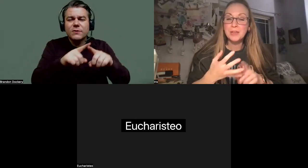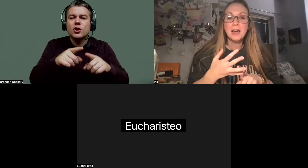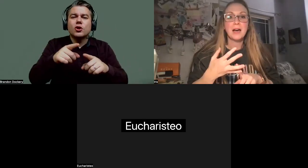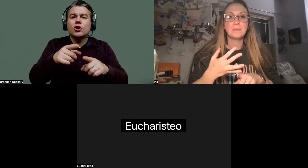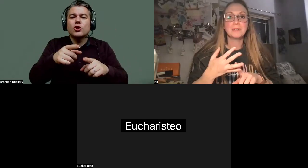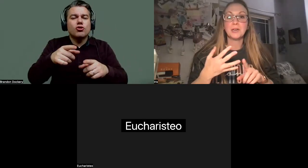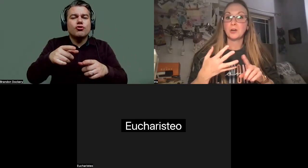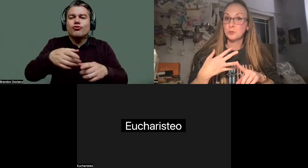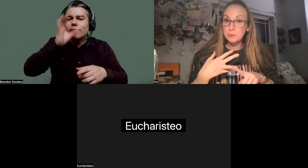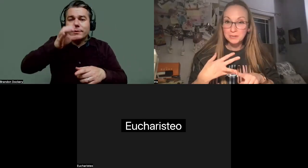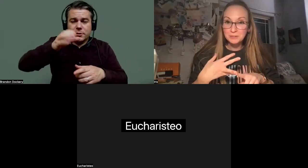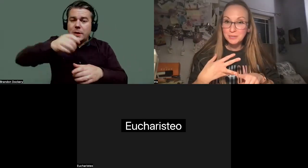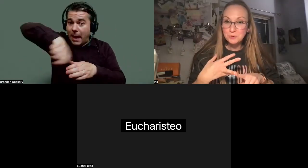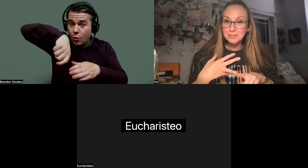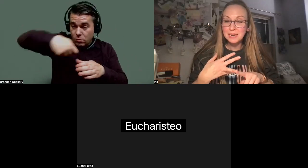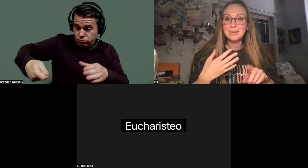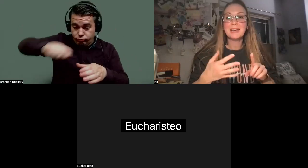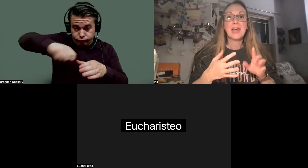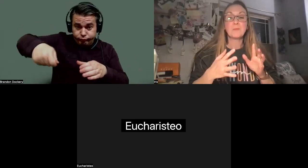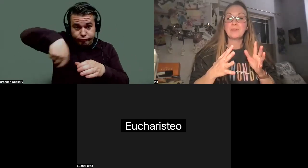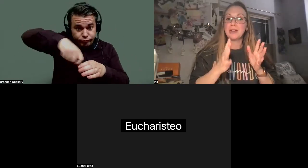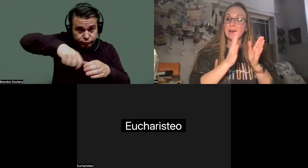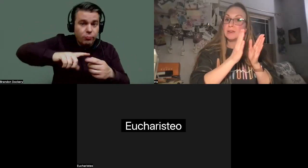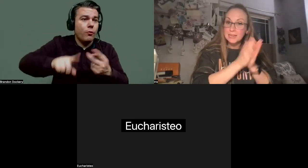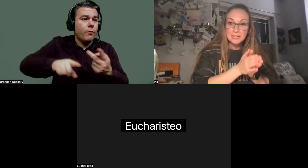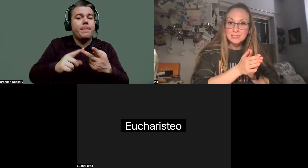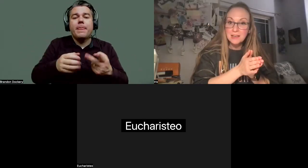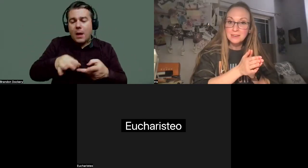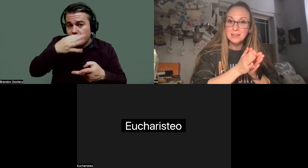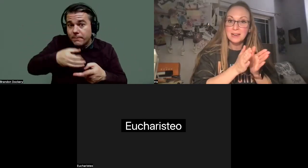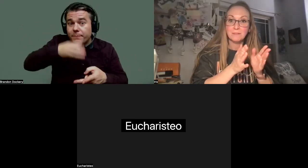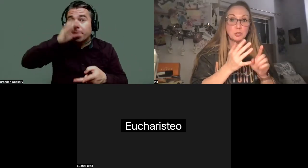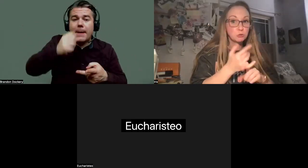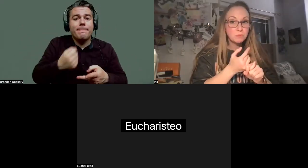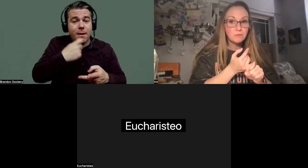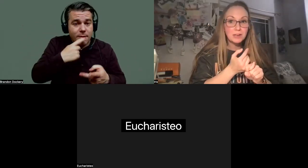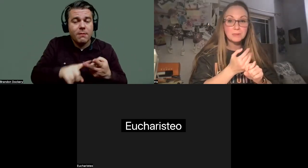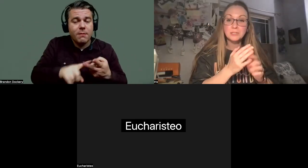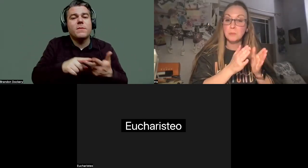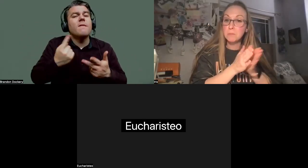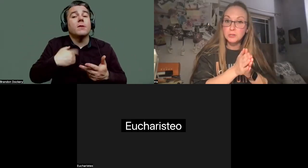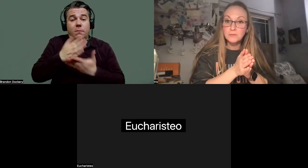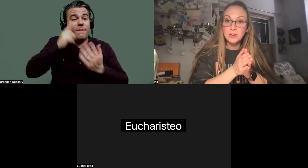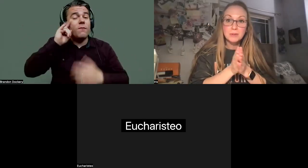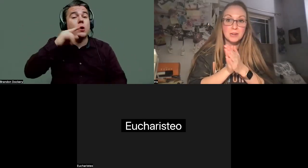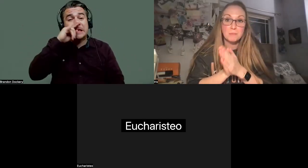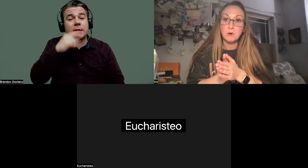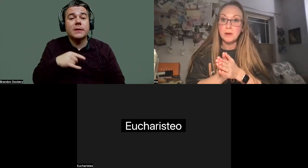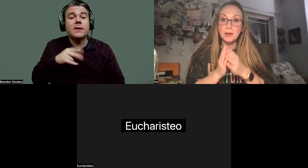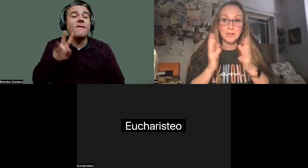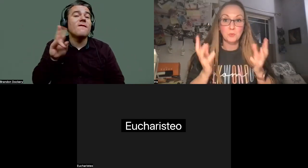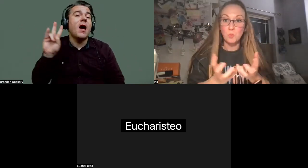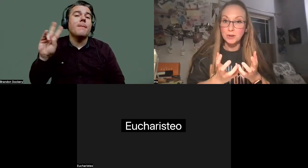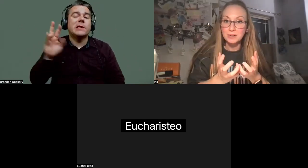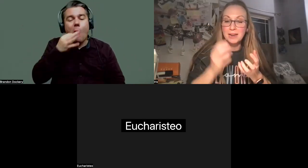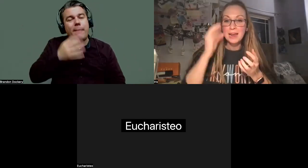water. Um, it's also pills that you can take. We even have a kid's line that have chewable vitamins, the multivitamin and a